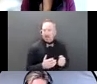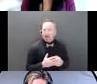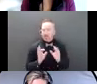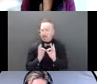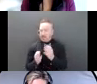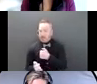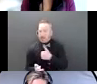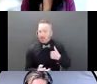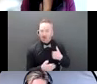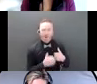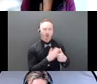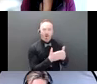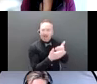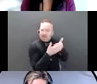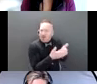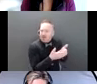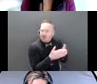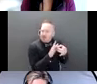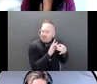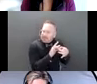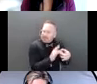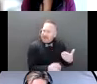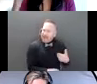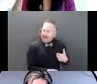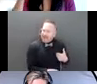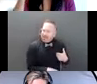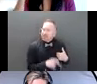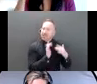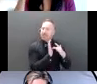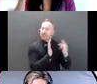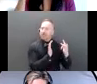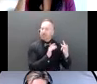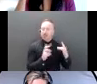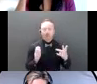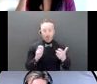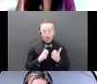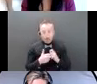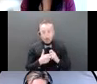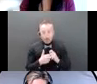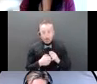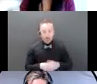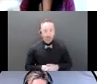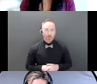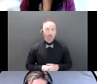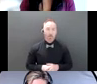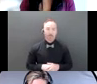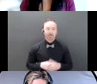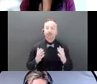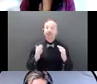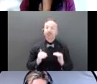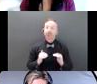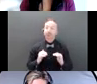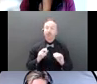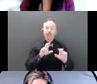them. So it is a big problem. In addition to that, we have investment fraud.